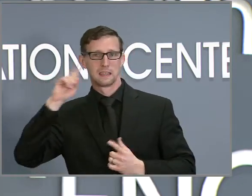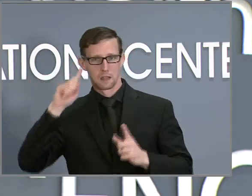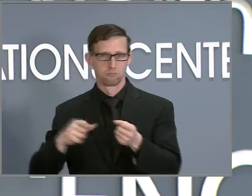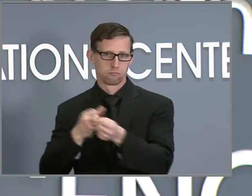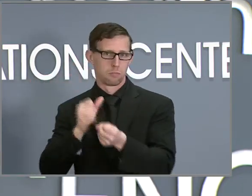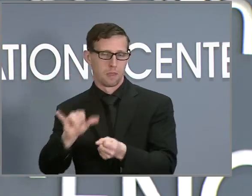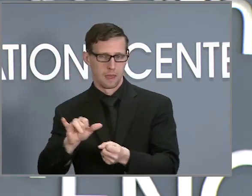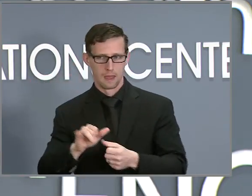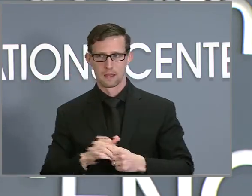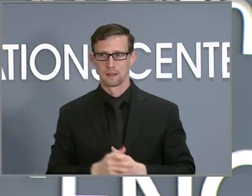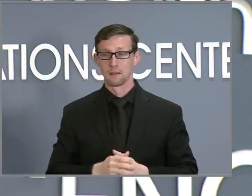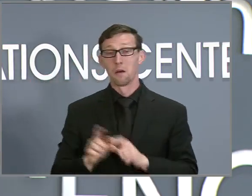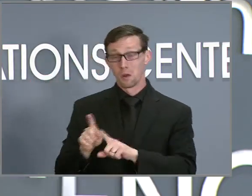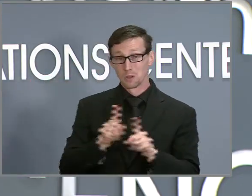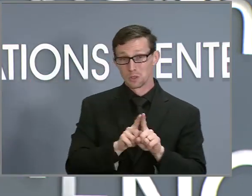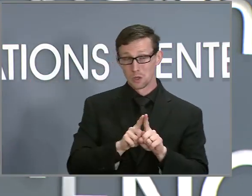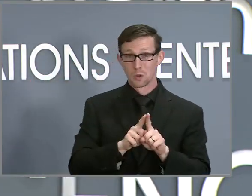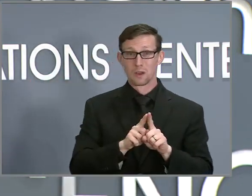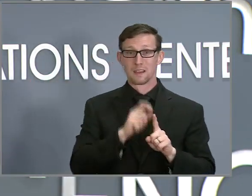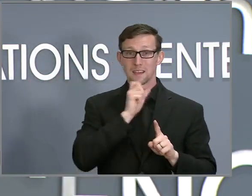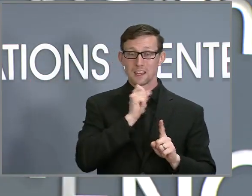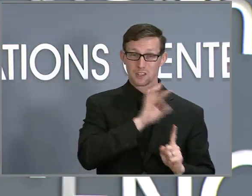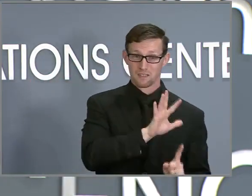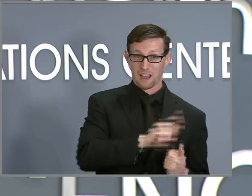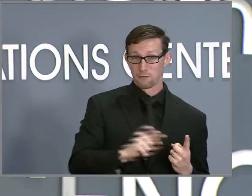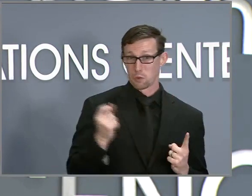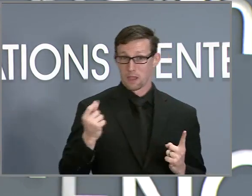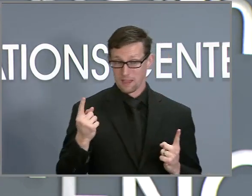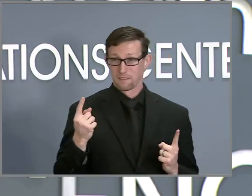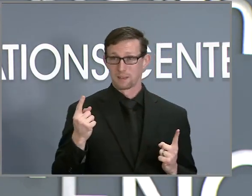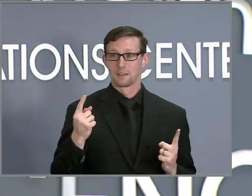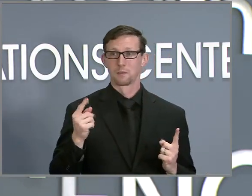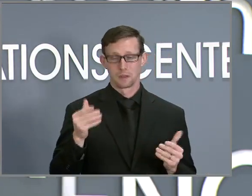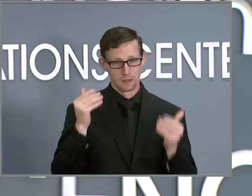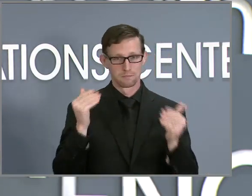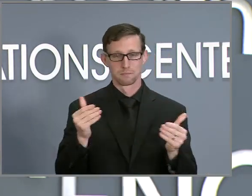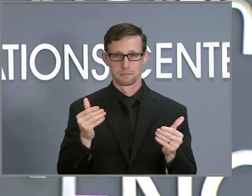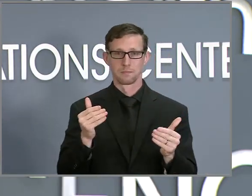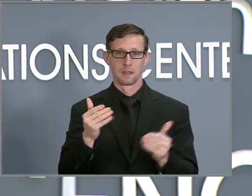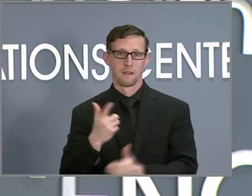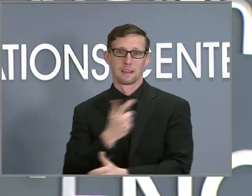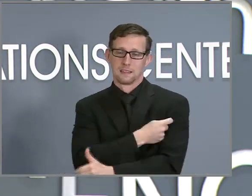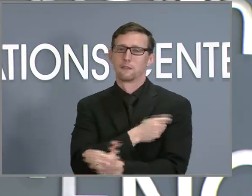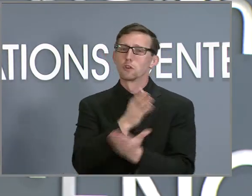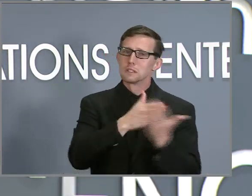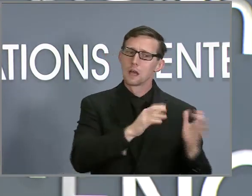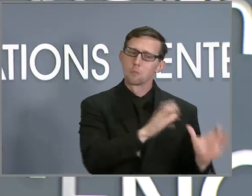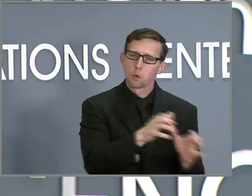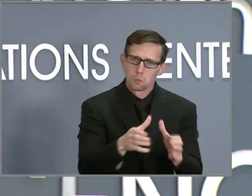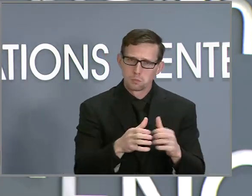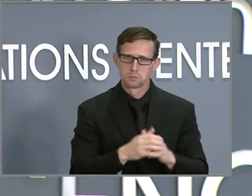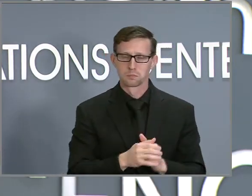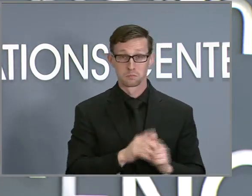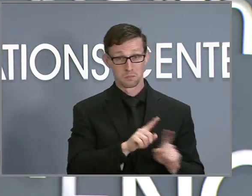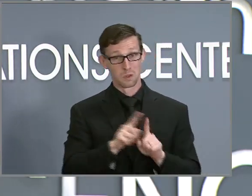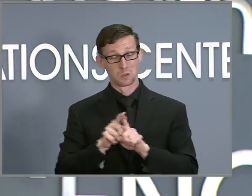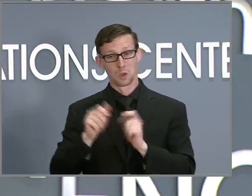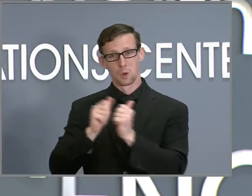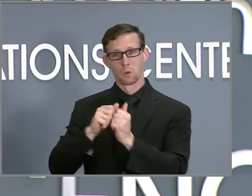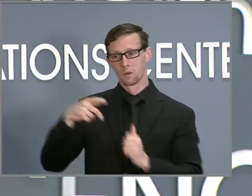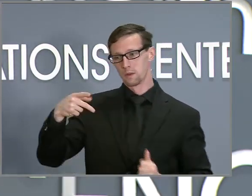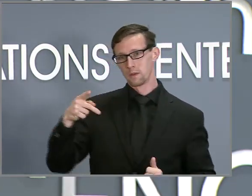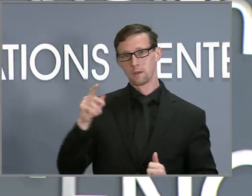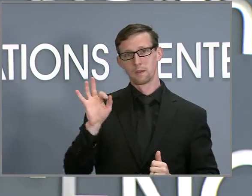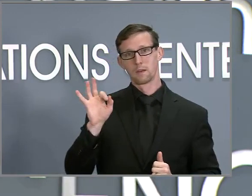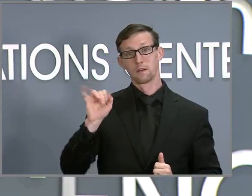through 11. They also shortened the time for getting a booster if you got the Pfizer vaccine to 5 months after your second shot.